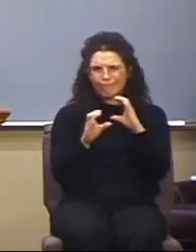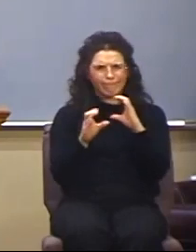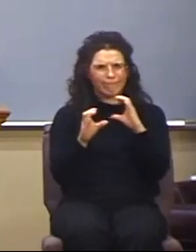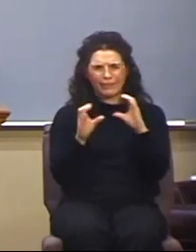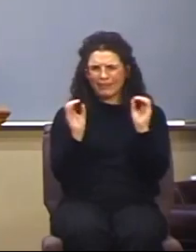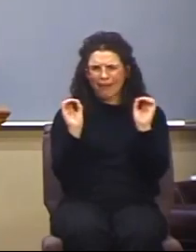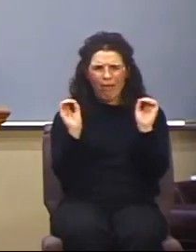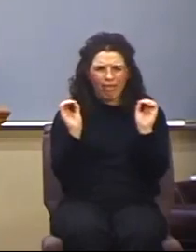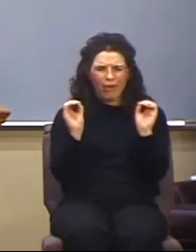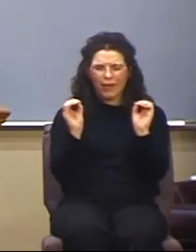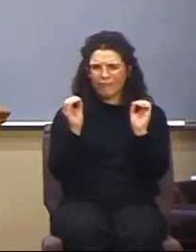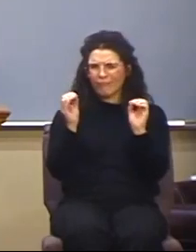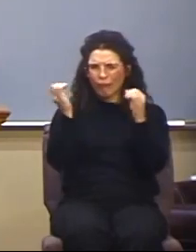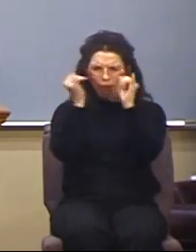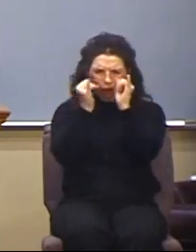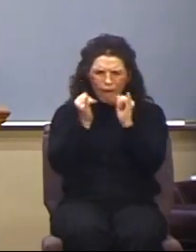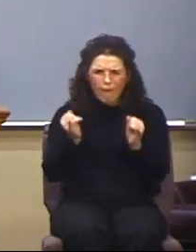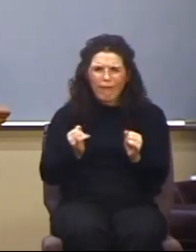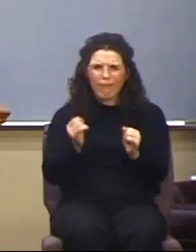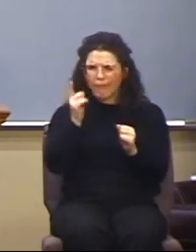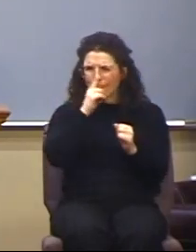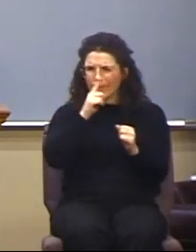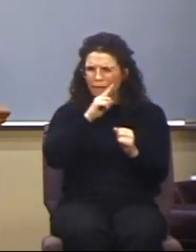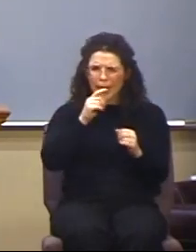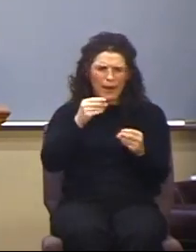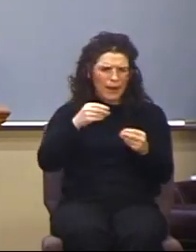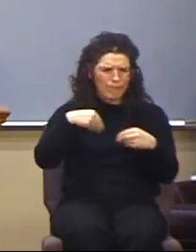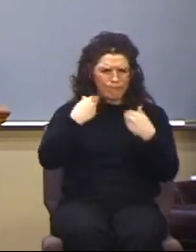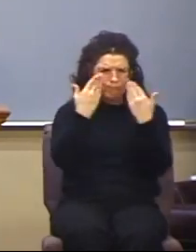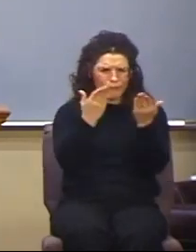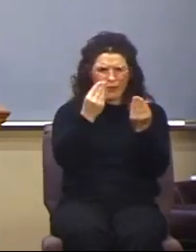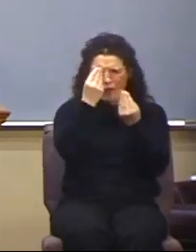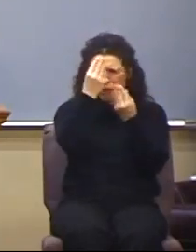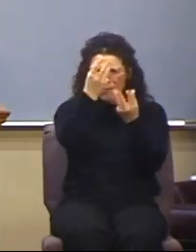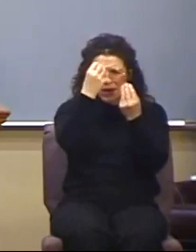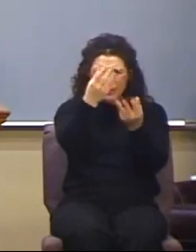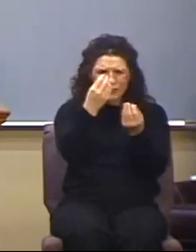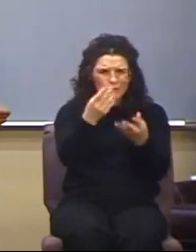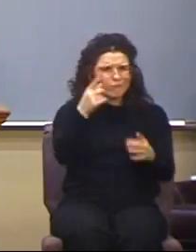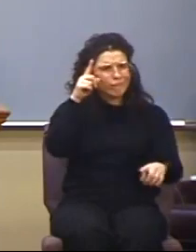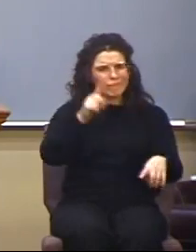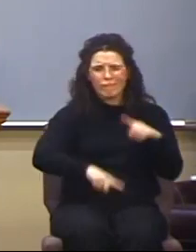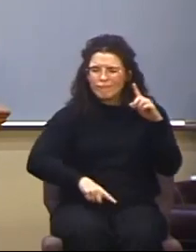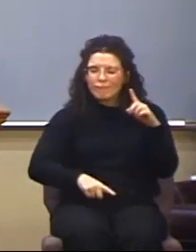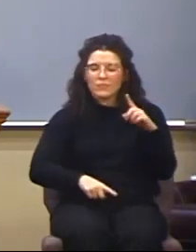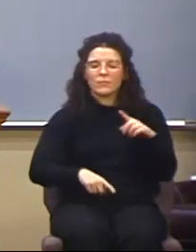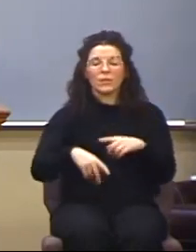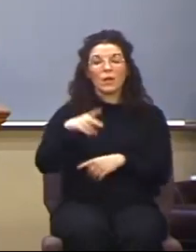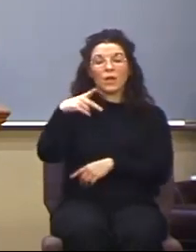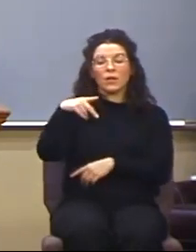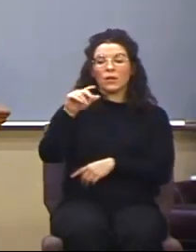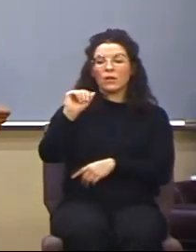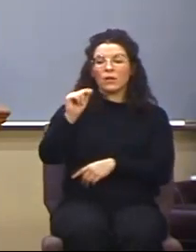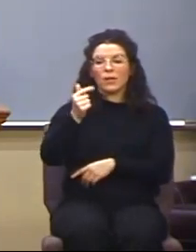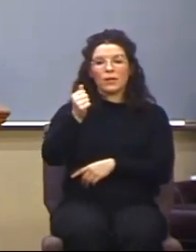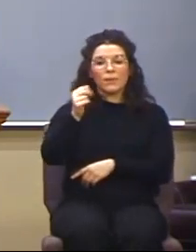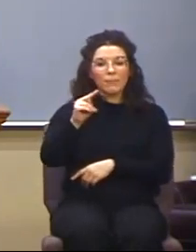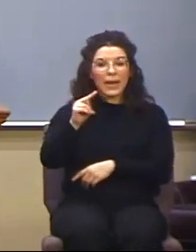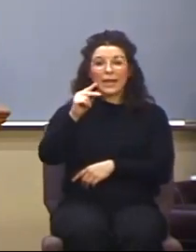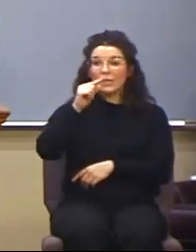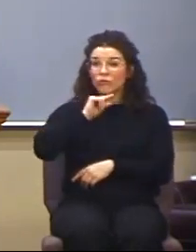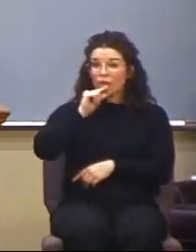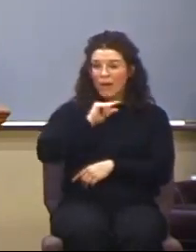not provide information. Here's the thing. Those pagan Gentiles are convinced